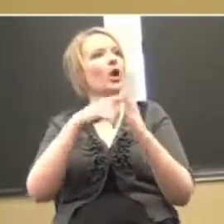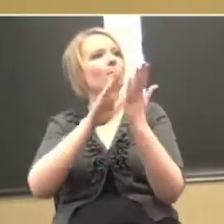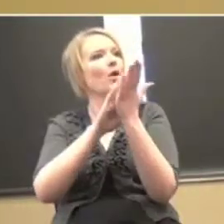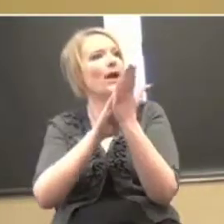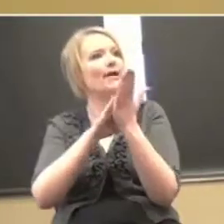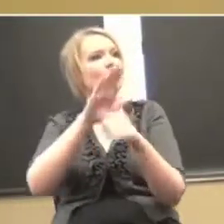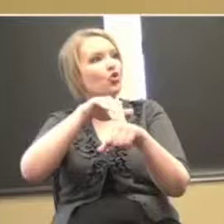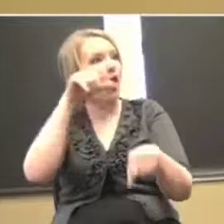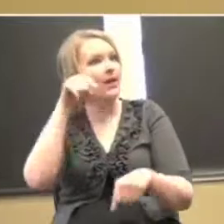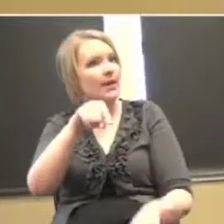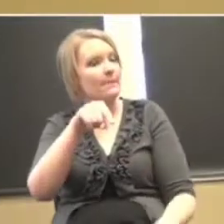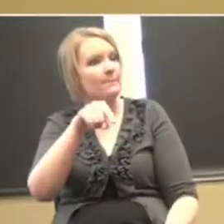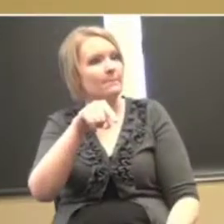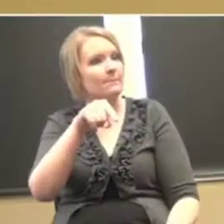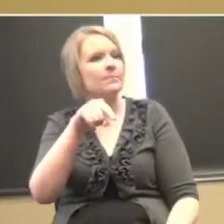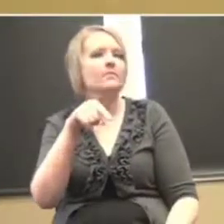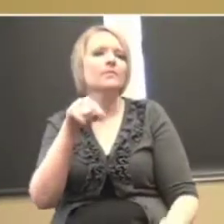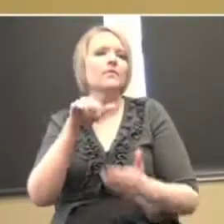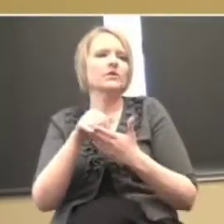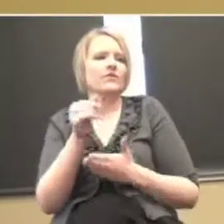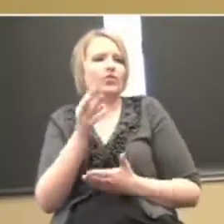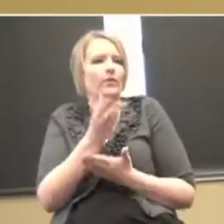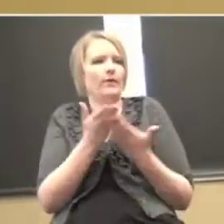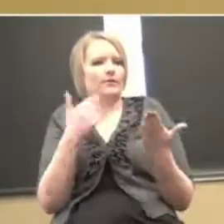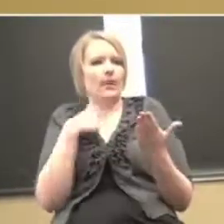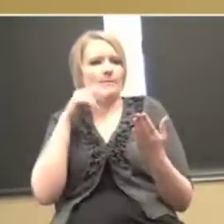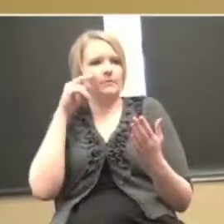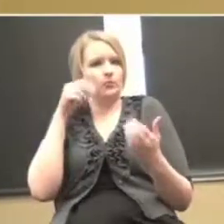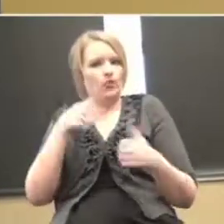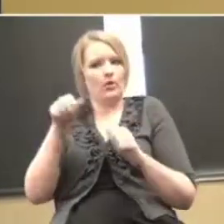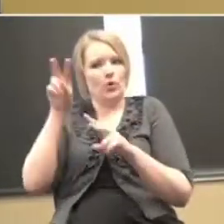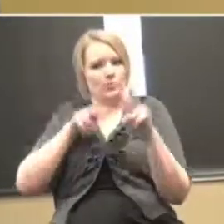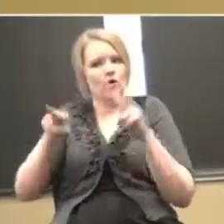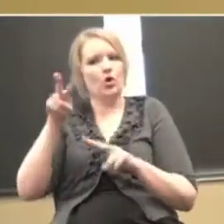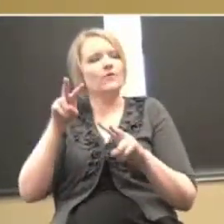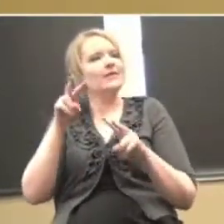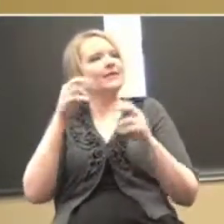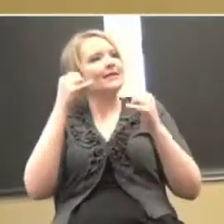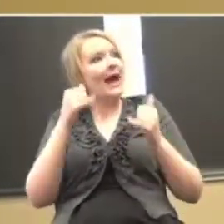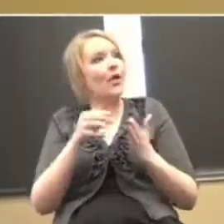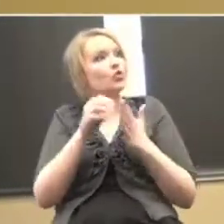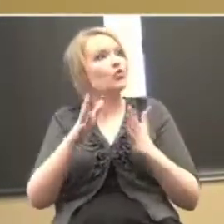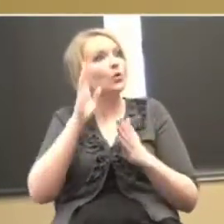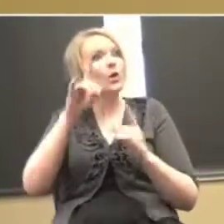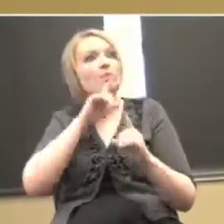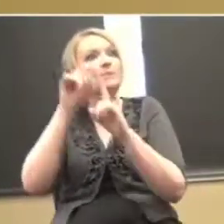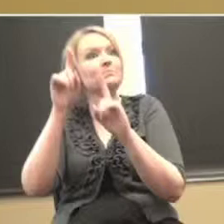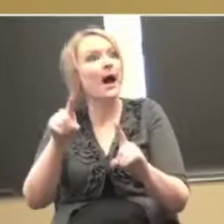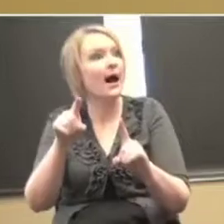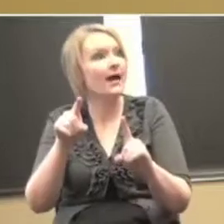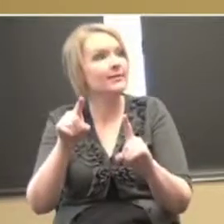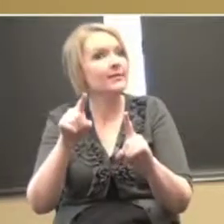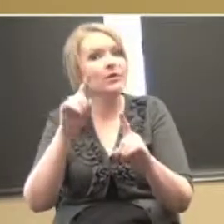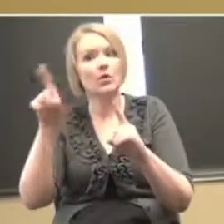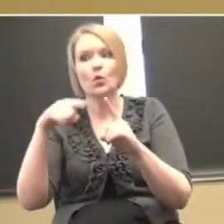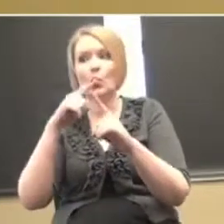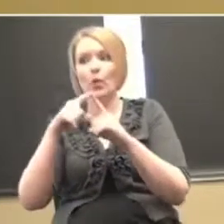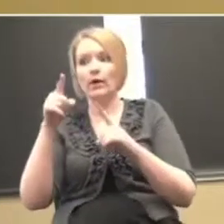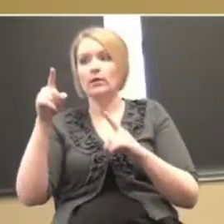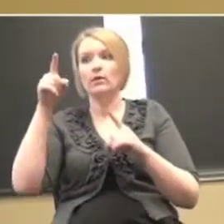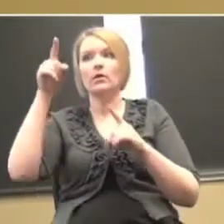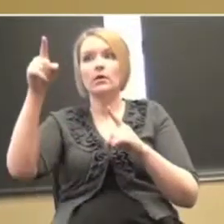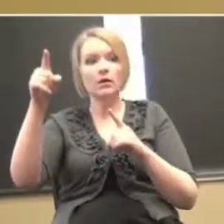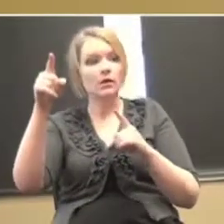him because this may be a couple things that I'm looking at. Are you giving him opportunities to respond? Are you praising his correct responses? When he complies, do you pay attention to his